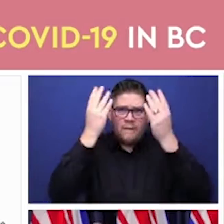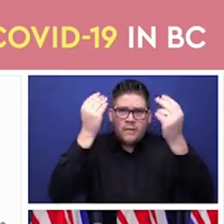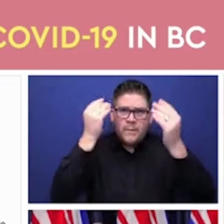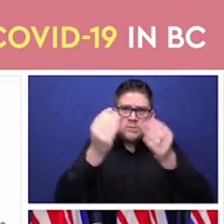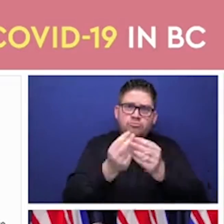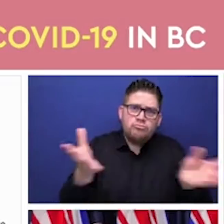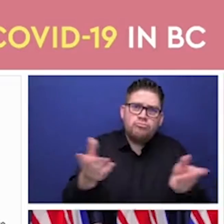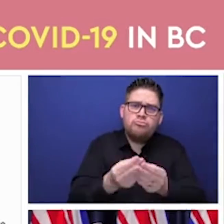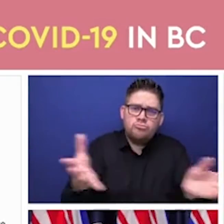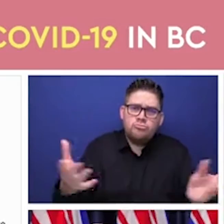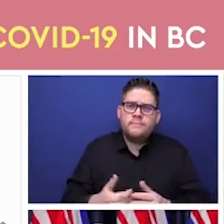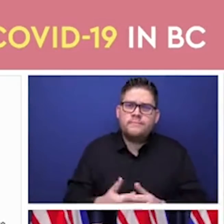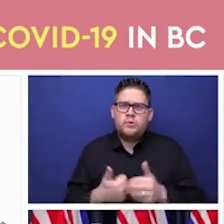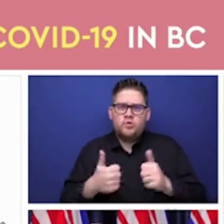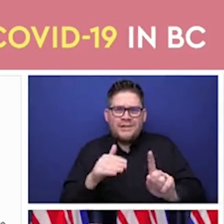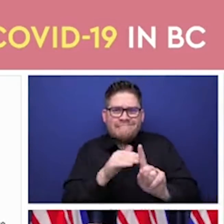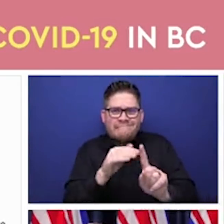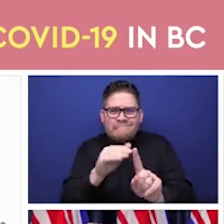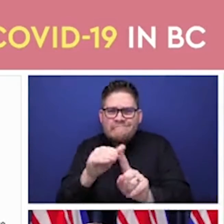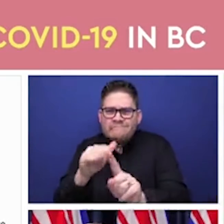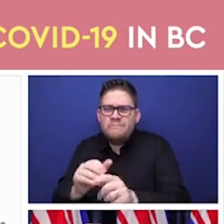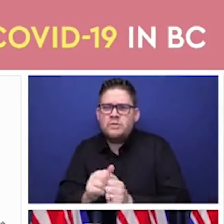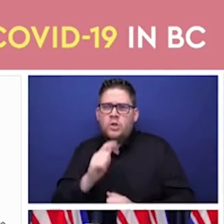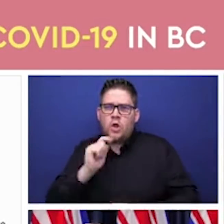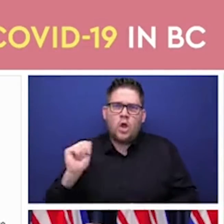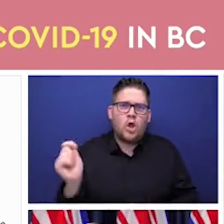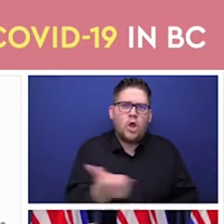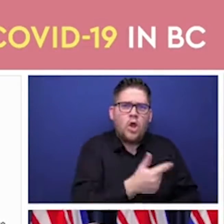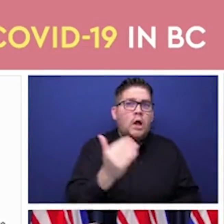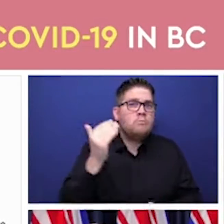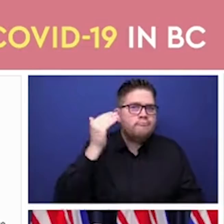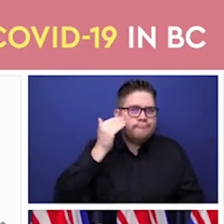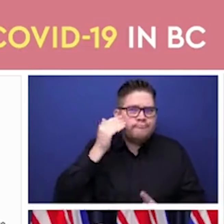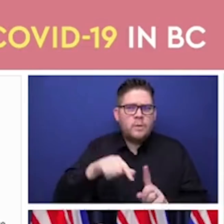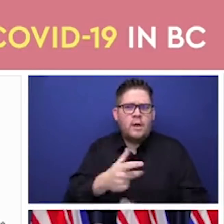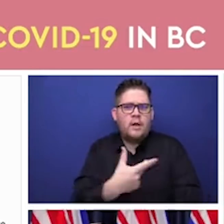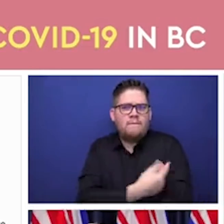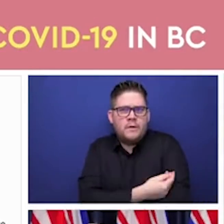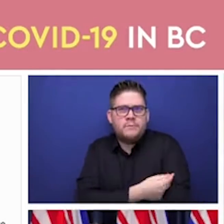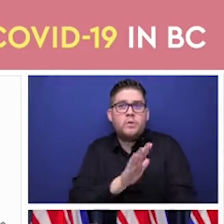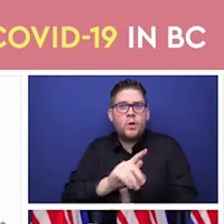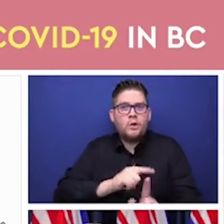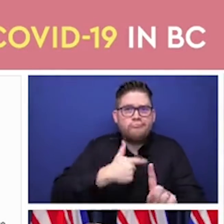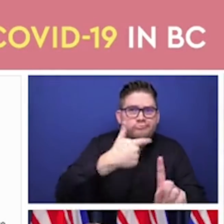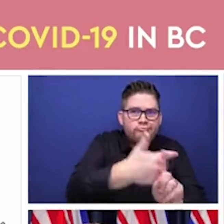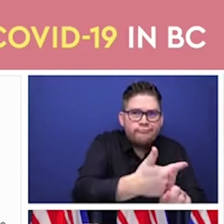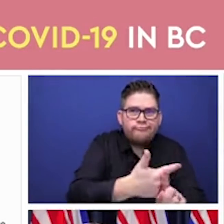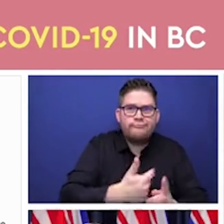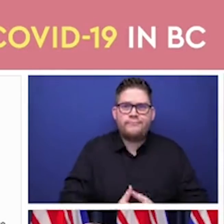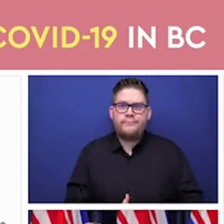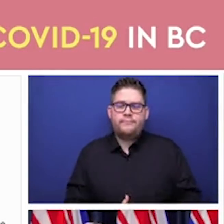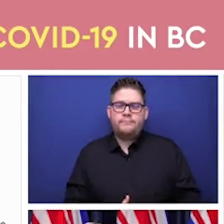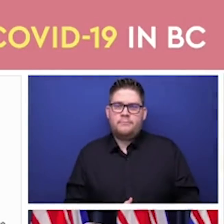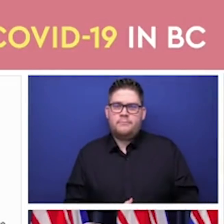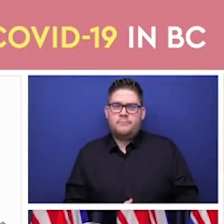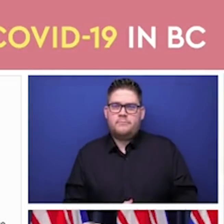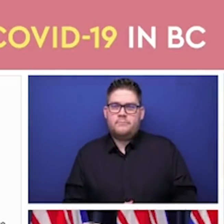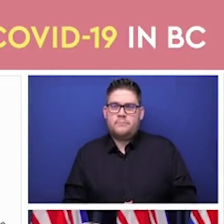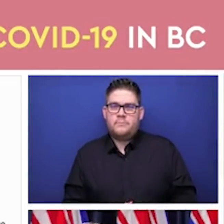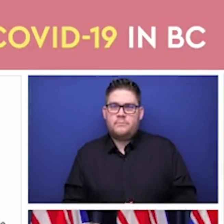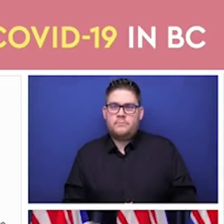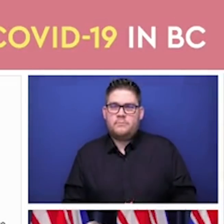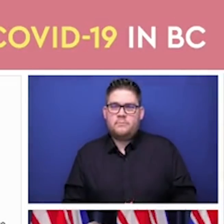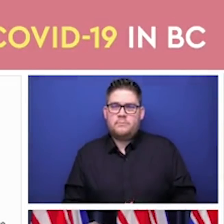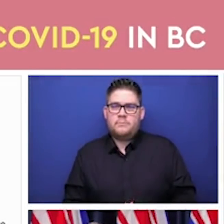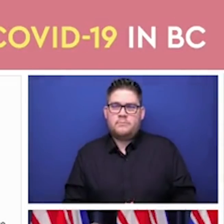and refugee community. So we've touched base with all of them, and they will get this information. through our whole community that our seniors